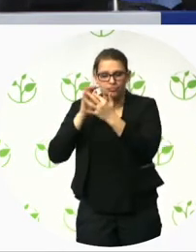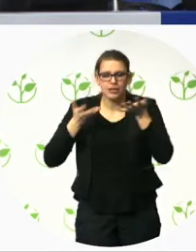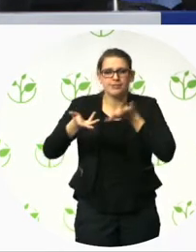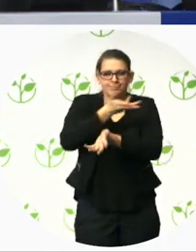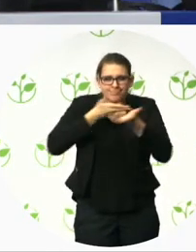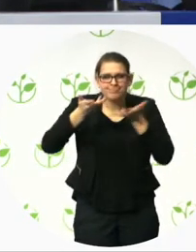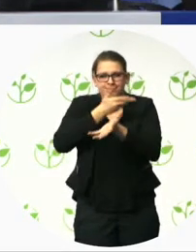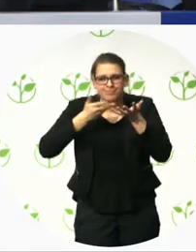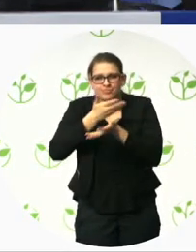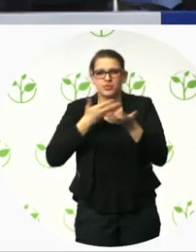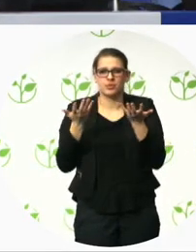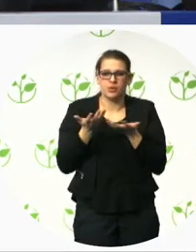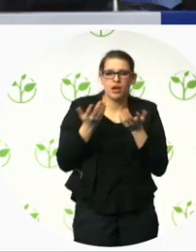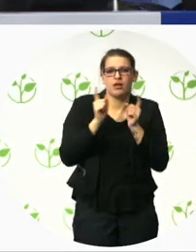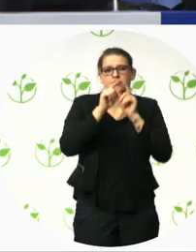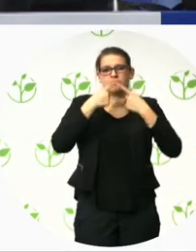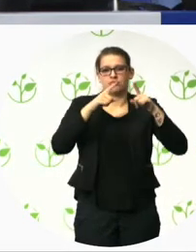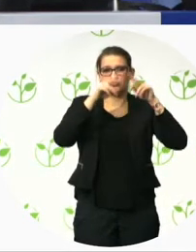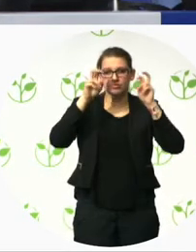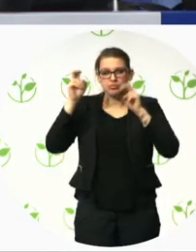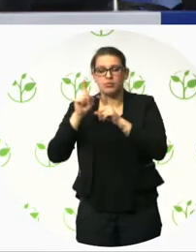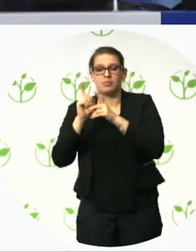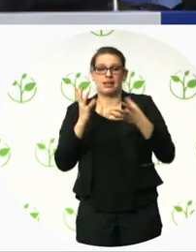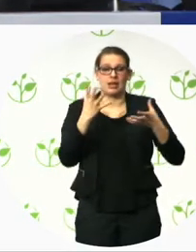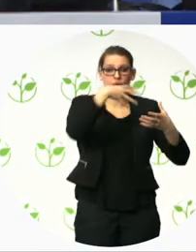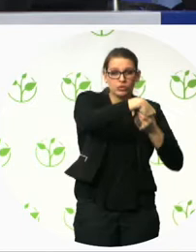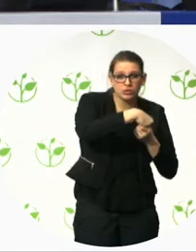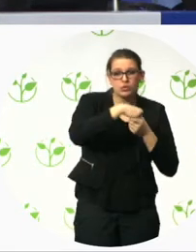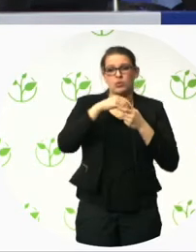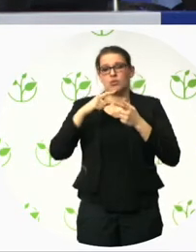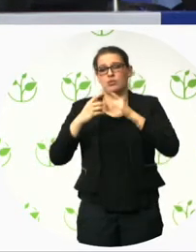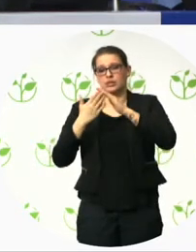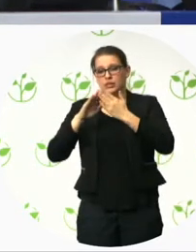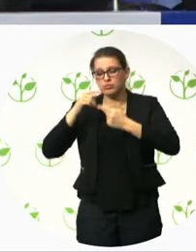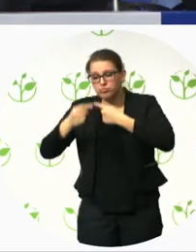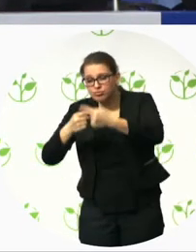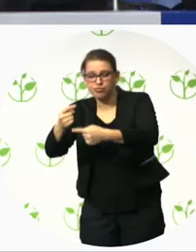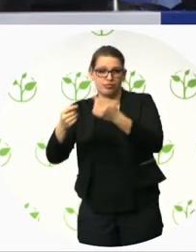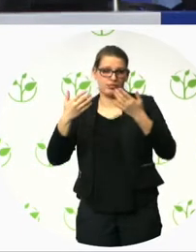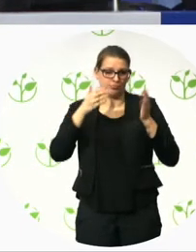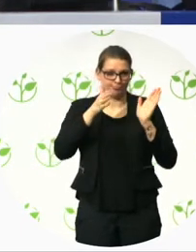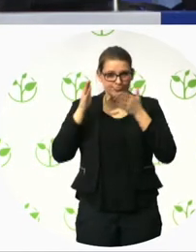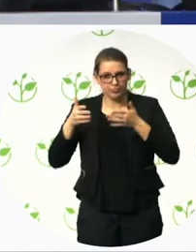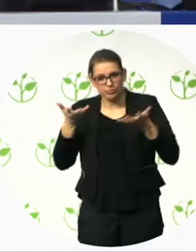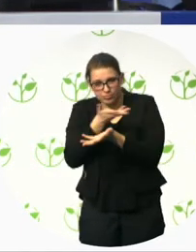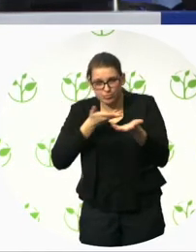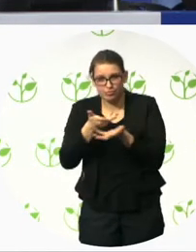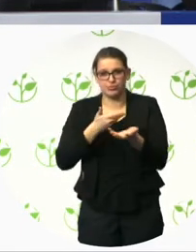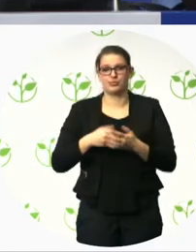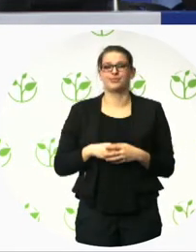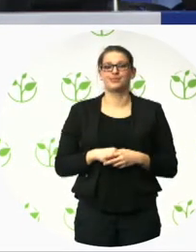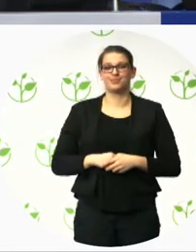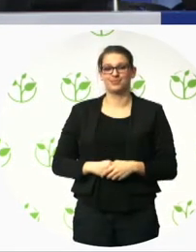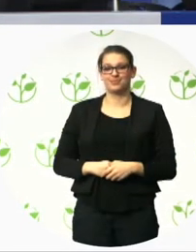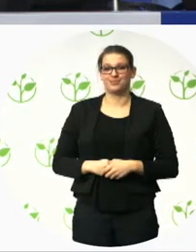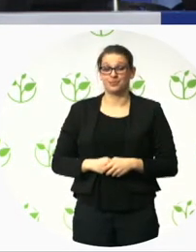development and inclusion. And the attendees, uh, the attendees' backgrounds and motives are pretty